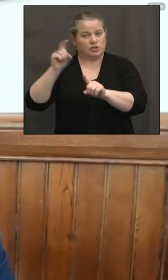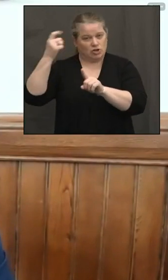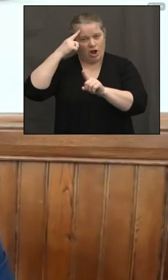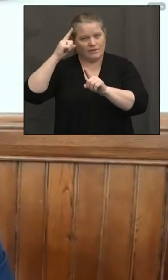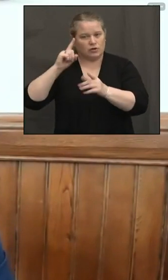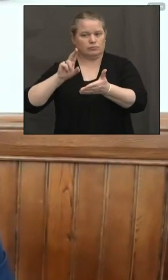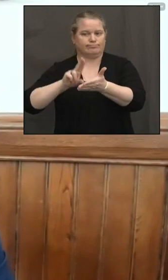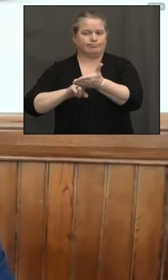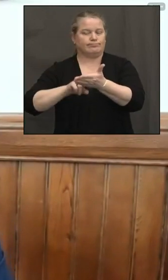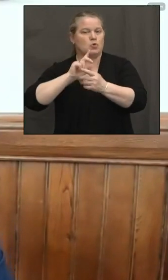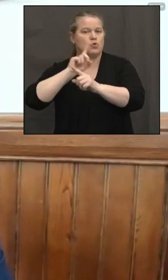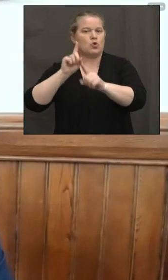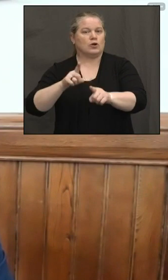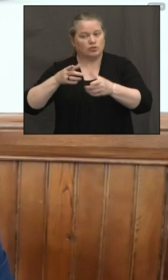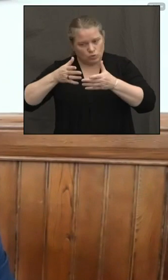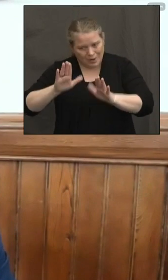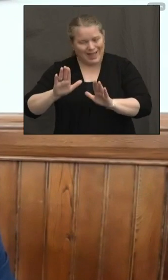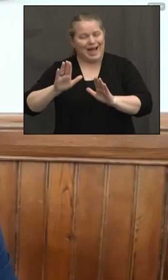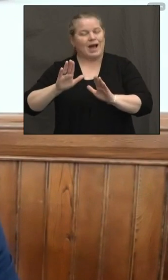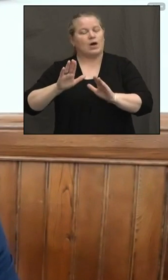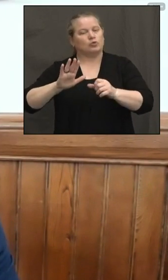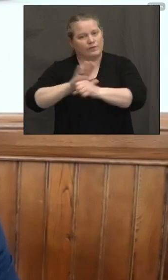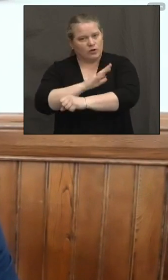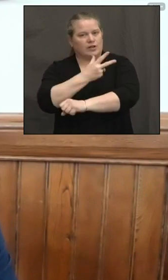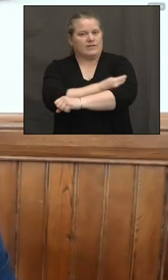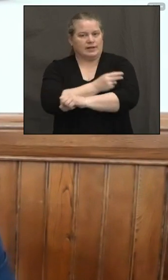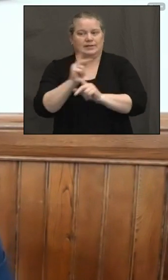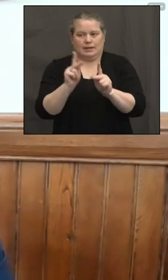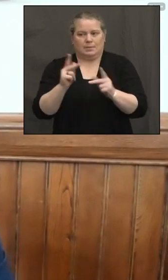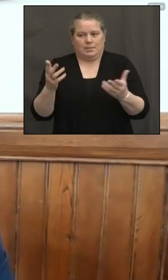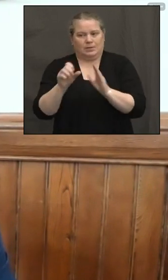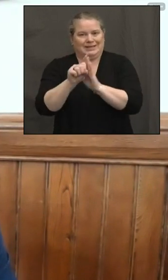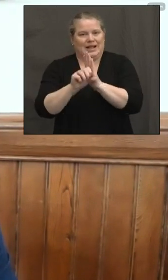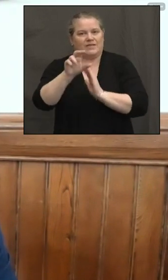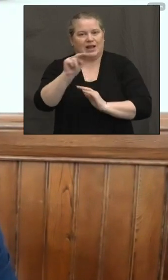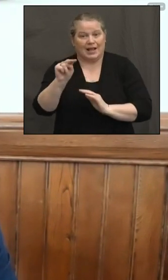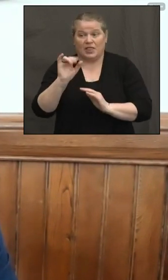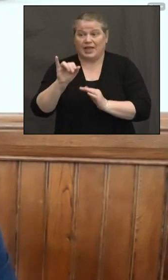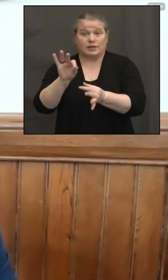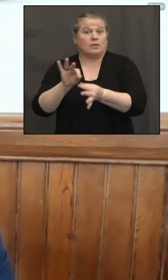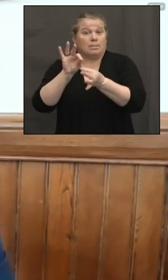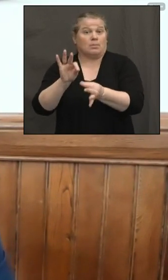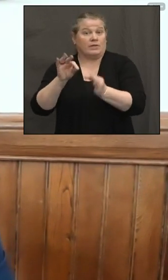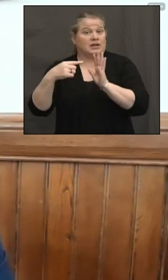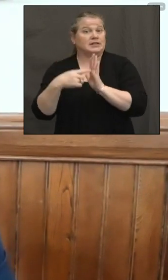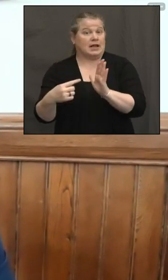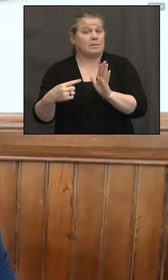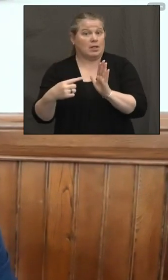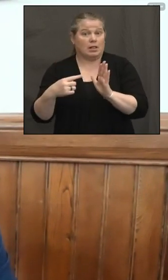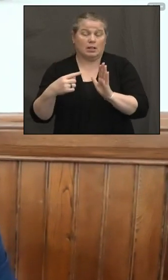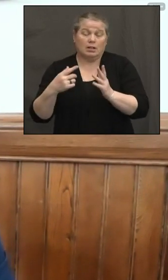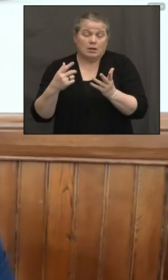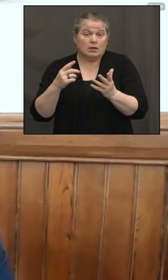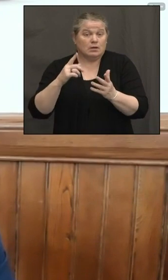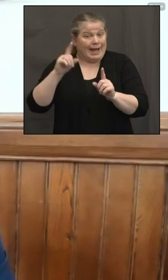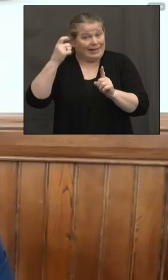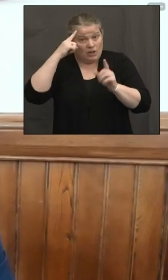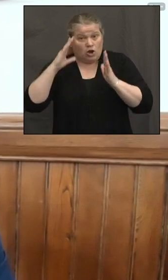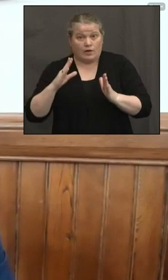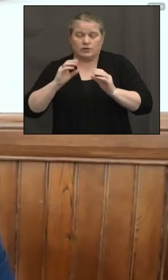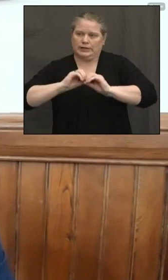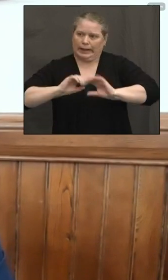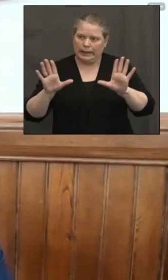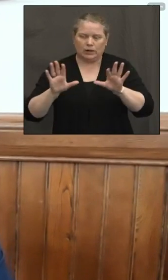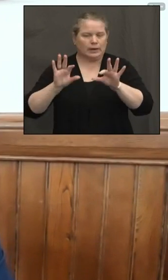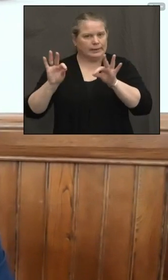to be able to fully vaccinate the residents of the state of Connecticut. Uh, that's a perfect example of one as, as the governor has stated clearly,